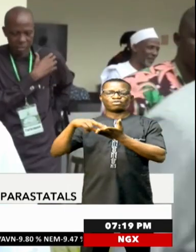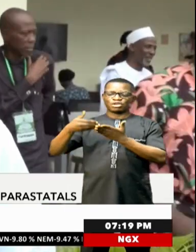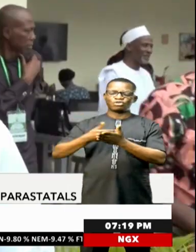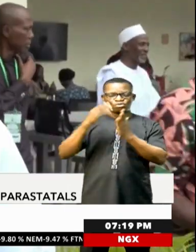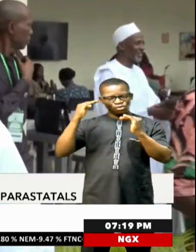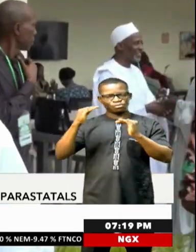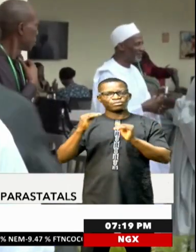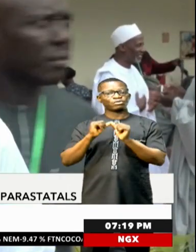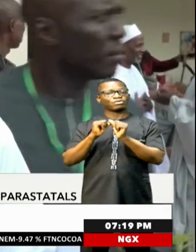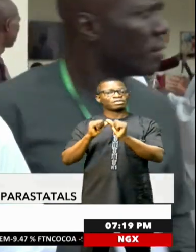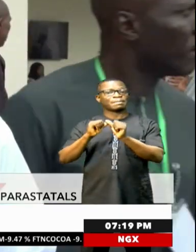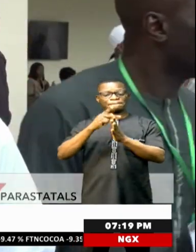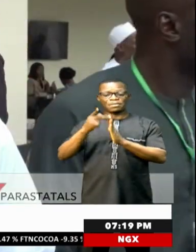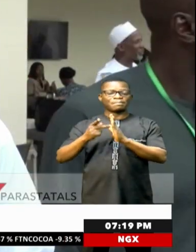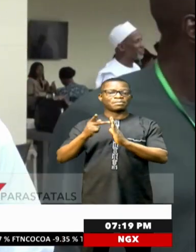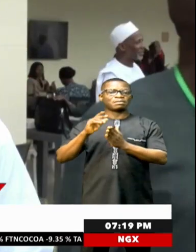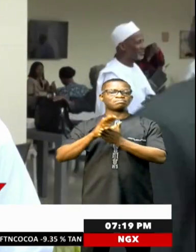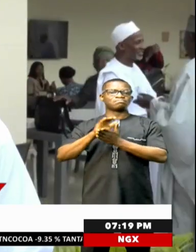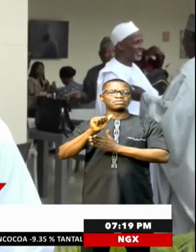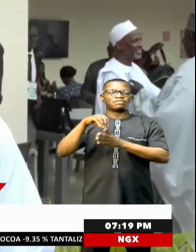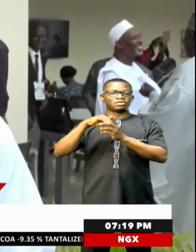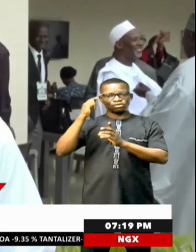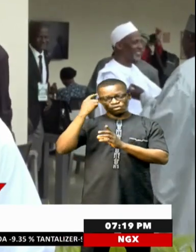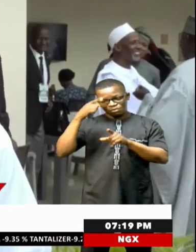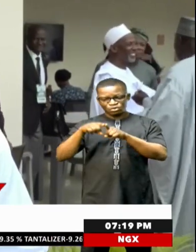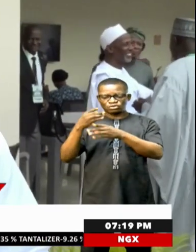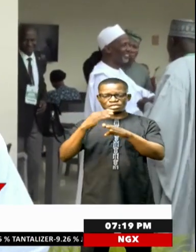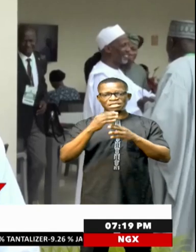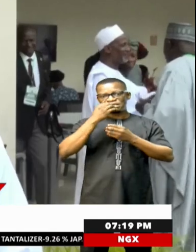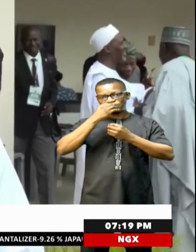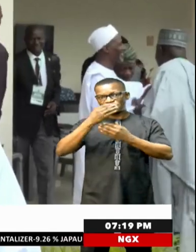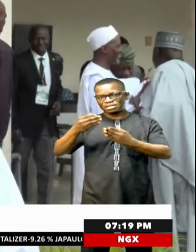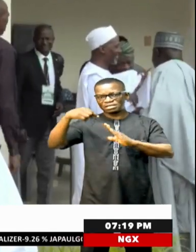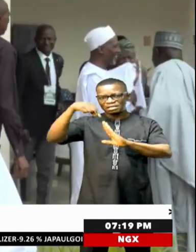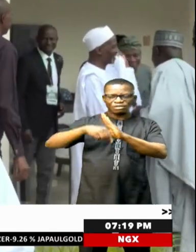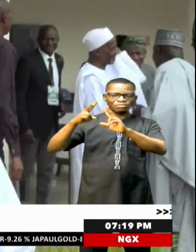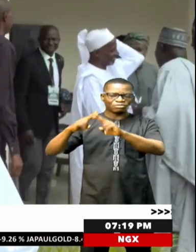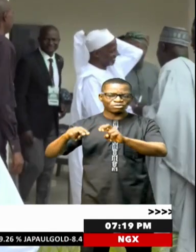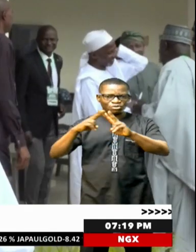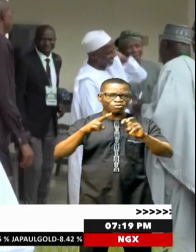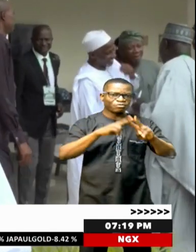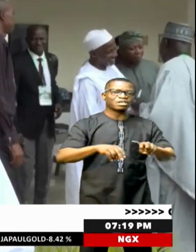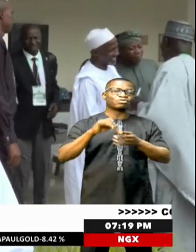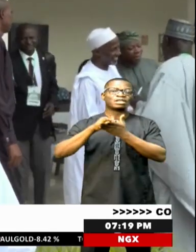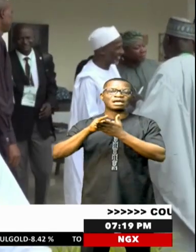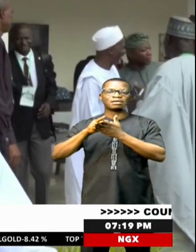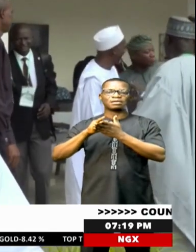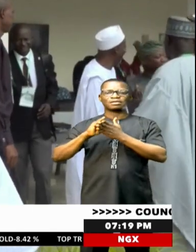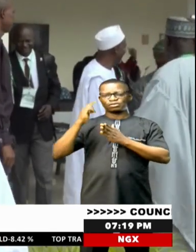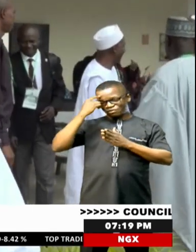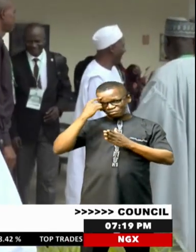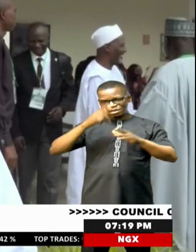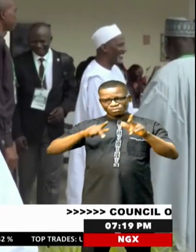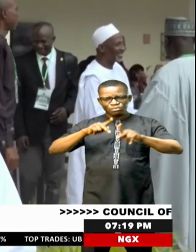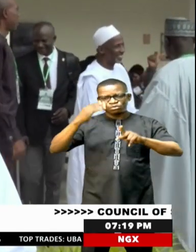public confidence in government and also disseminate information that will reach to the grassroots so that the government will be able to know